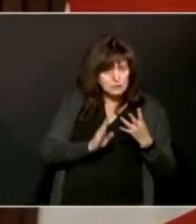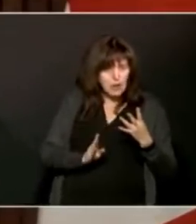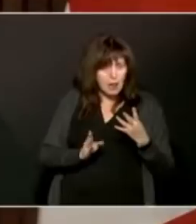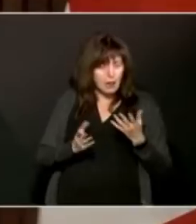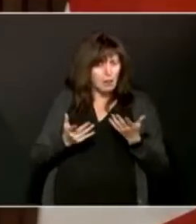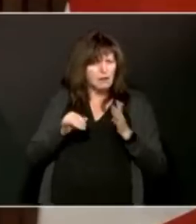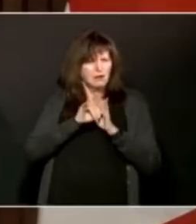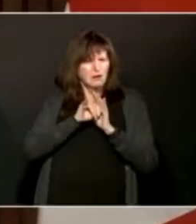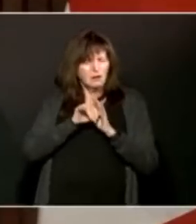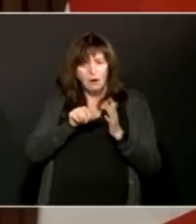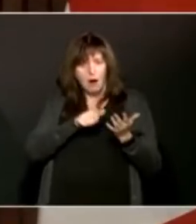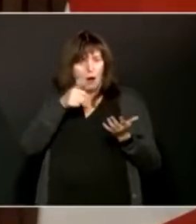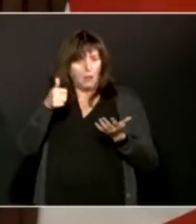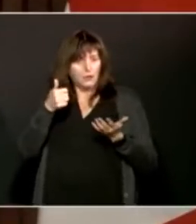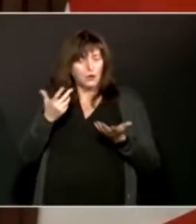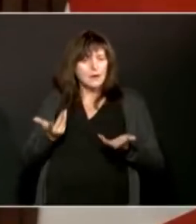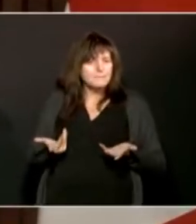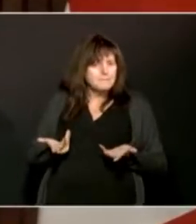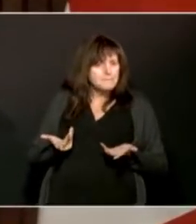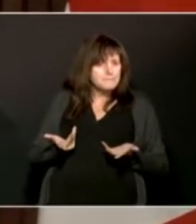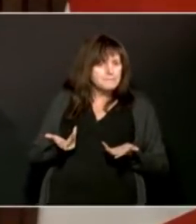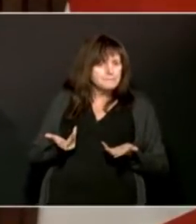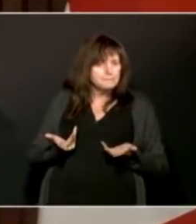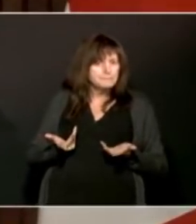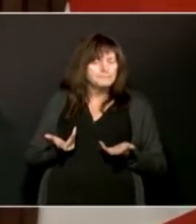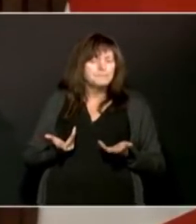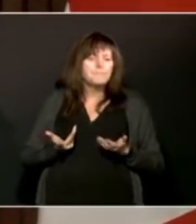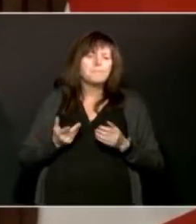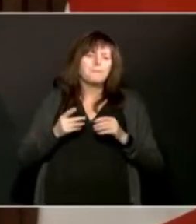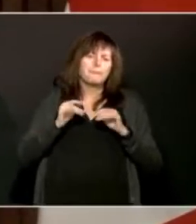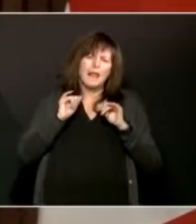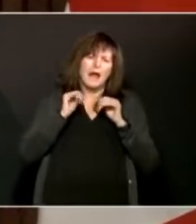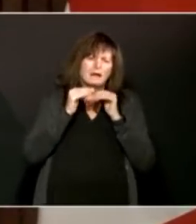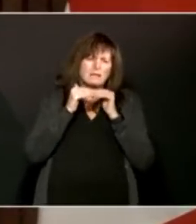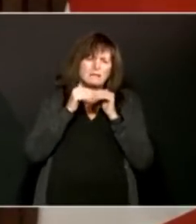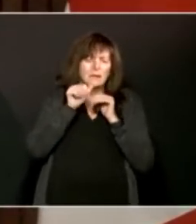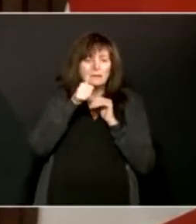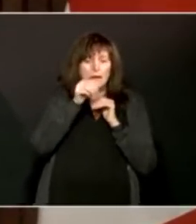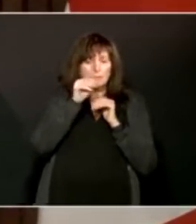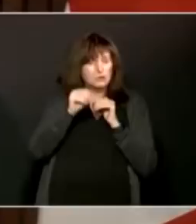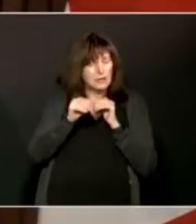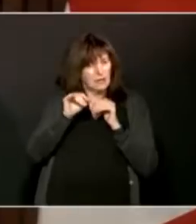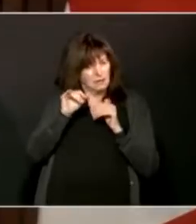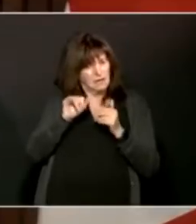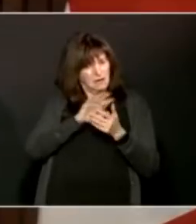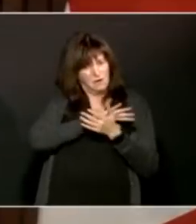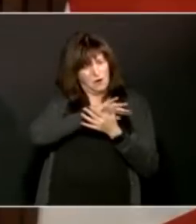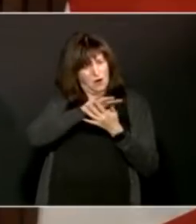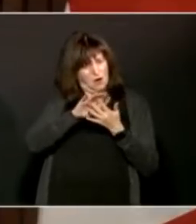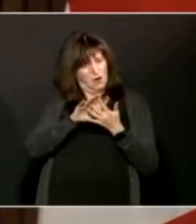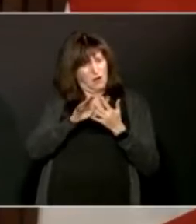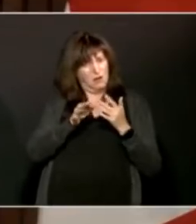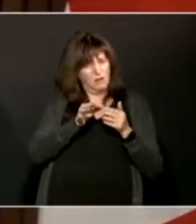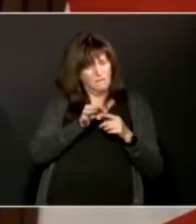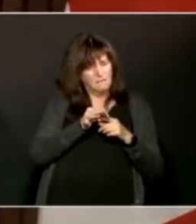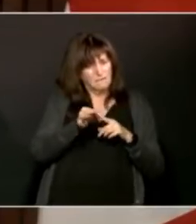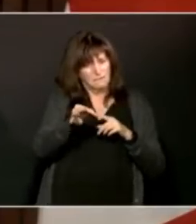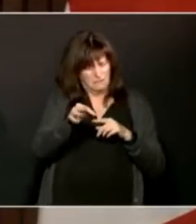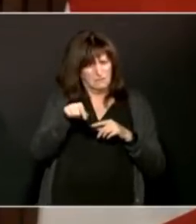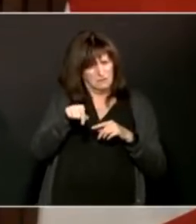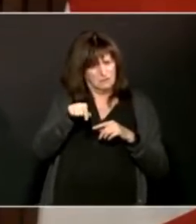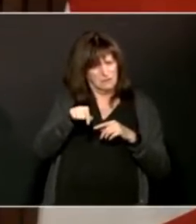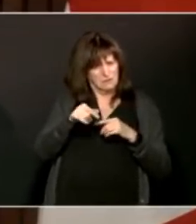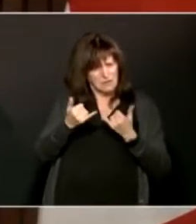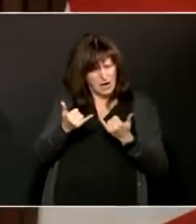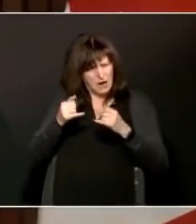believe at least 10% of the variants right now are tested right down to the whole genome sequence. And if there